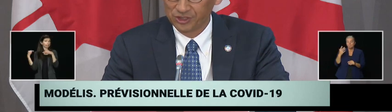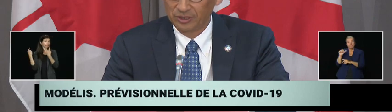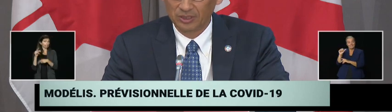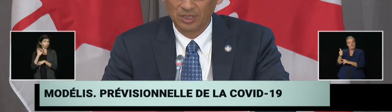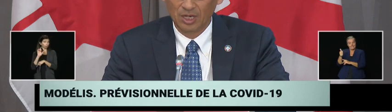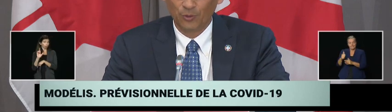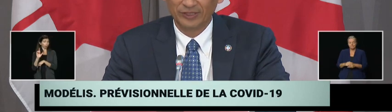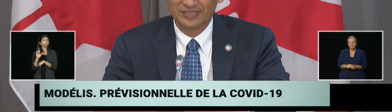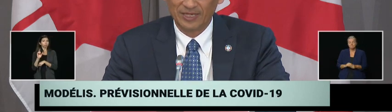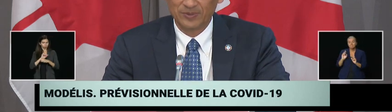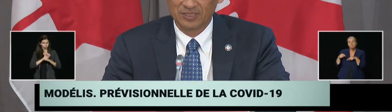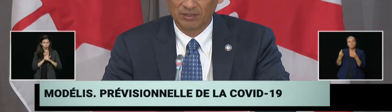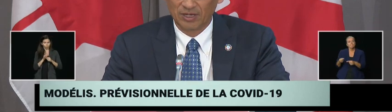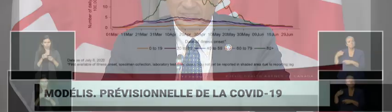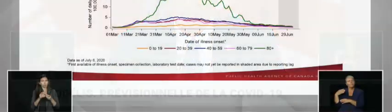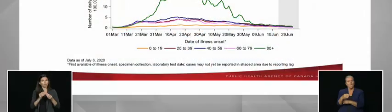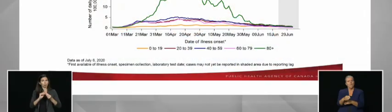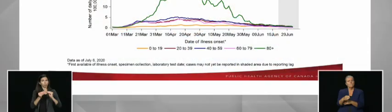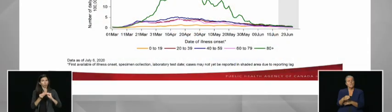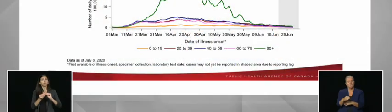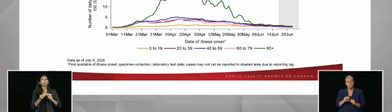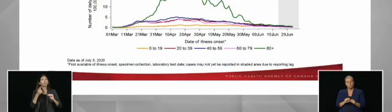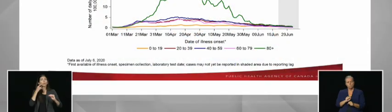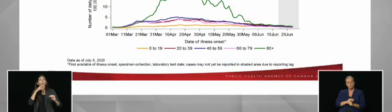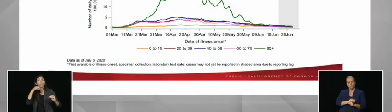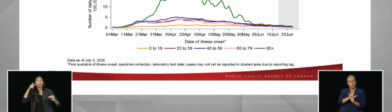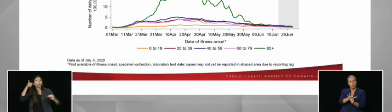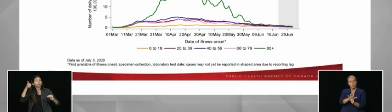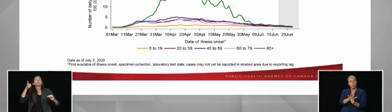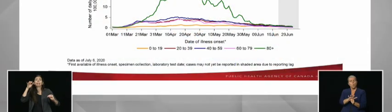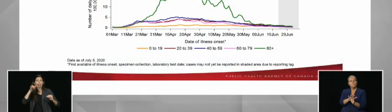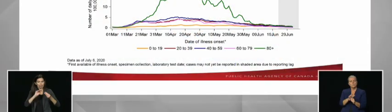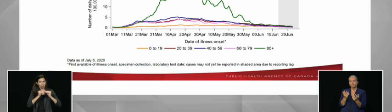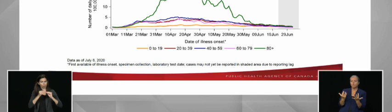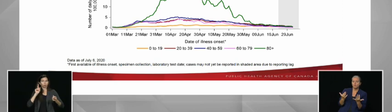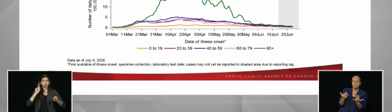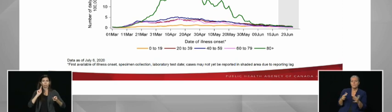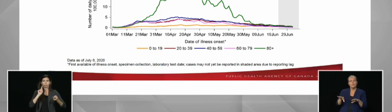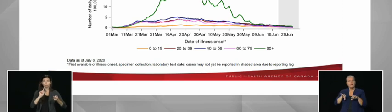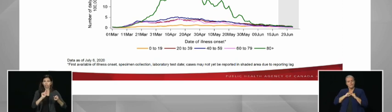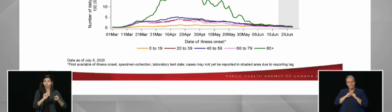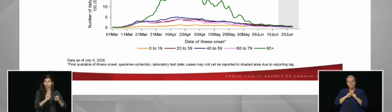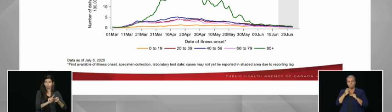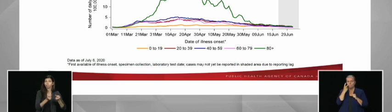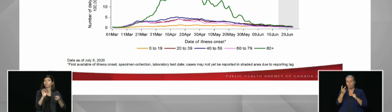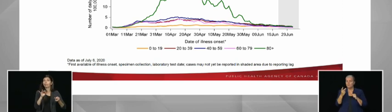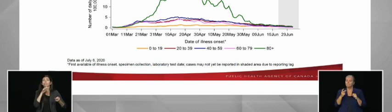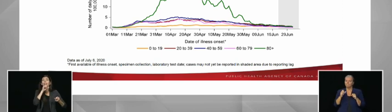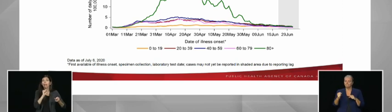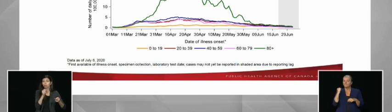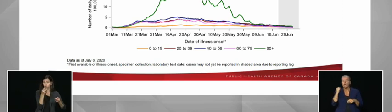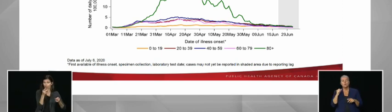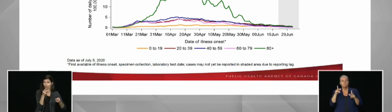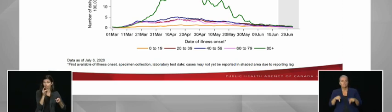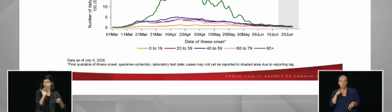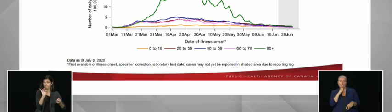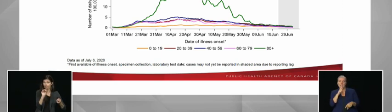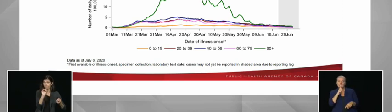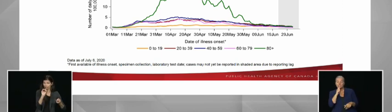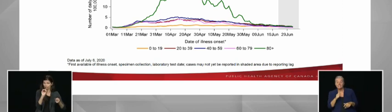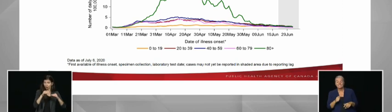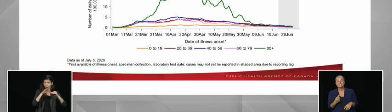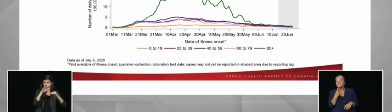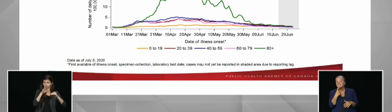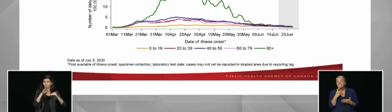population, with the steepest declines seen in those over 80 years of age. This provides some good news that cases are